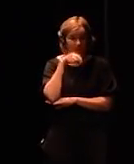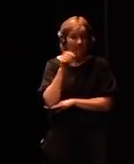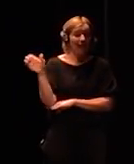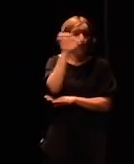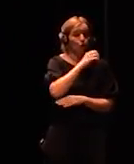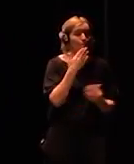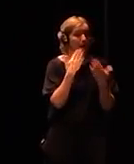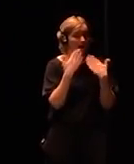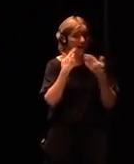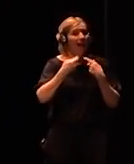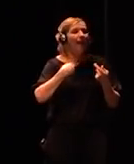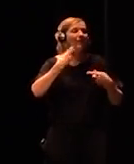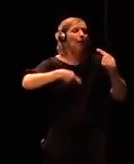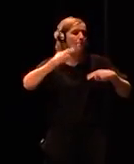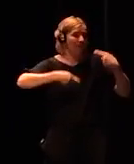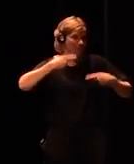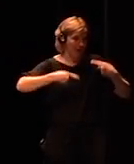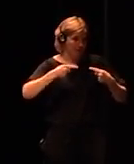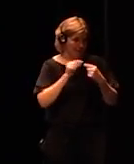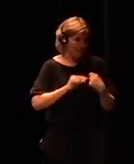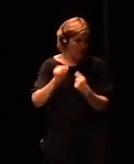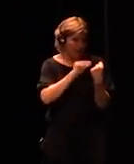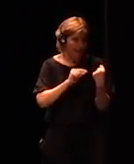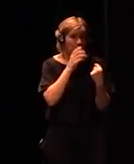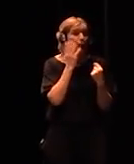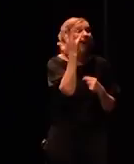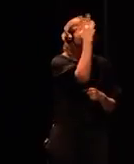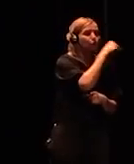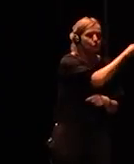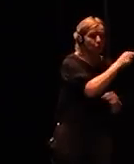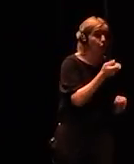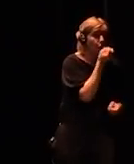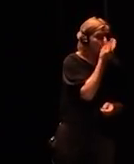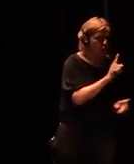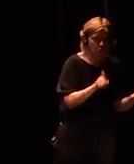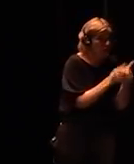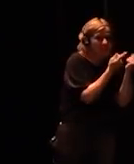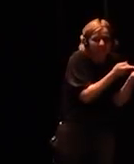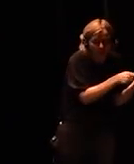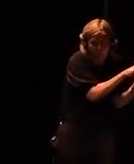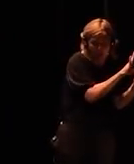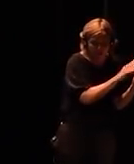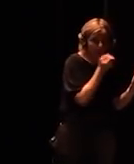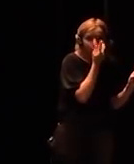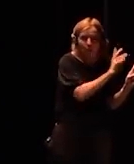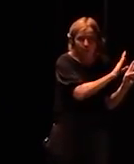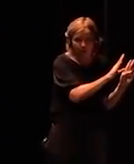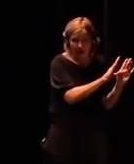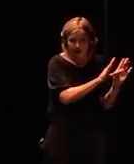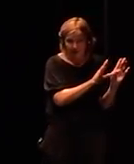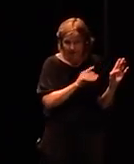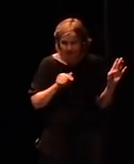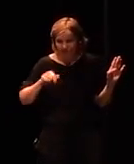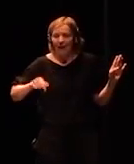Not to say that Americans don't care. There's plenty of Americans that do. I lived there 17 years. But the philosophy in America is